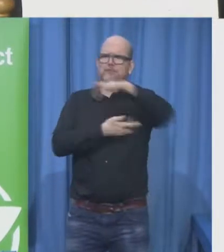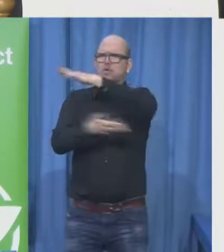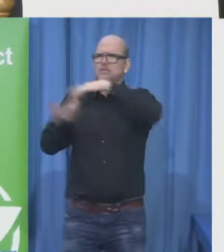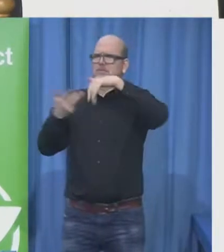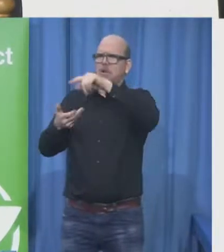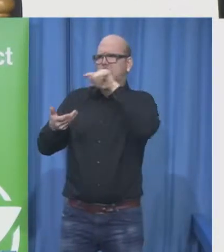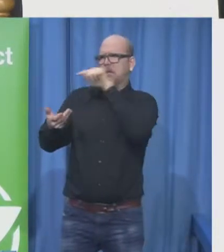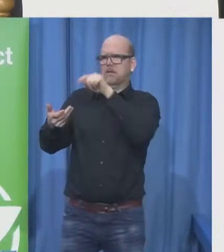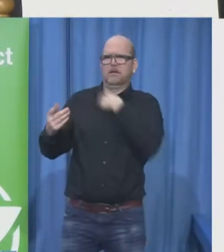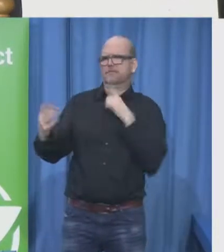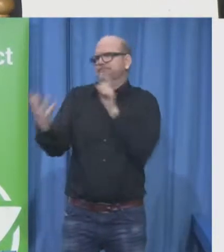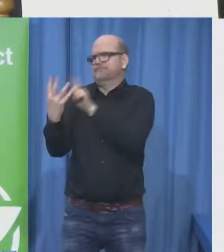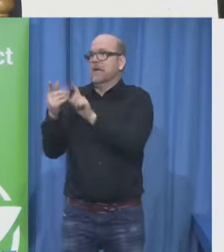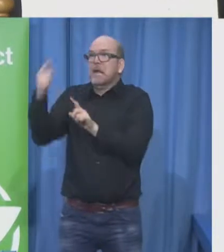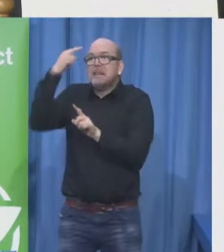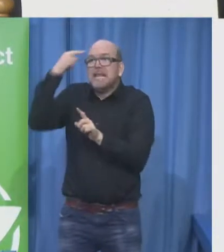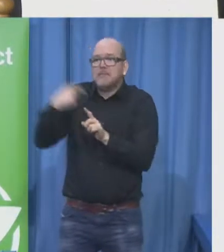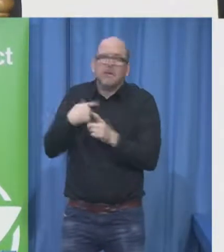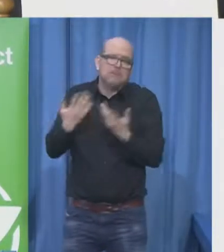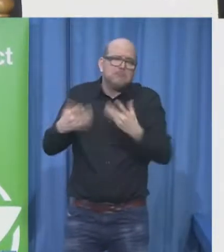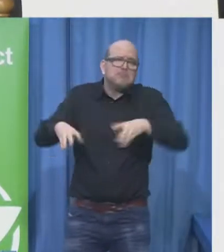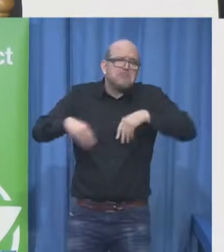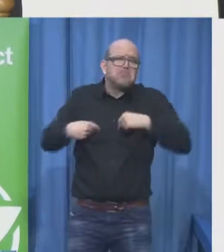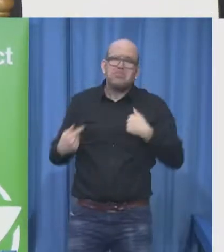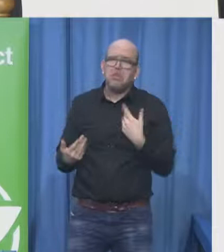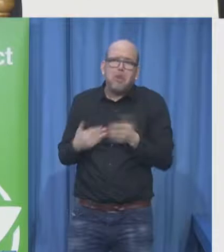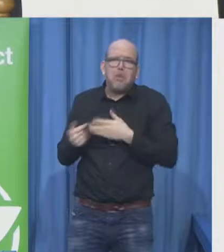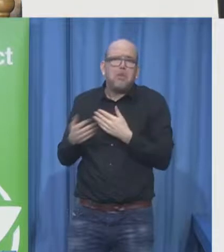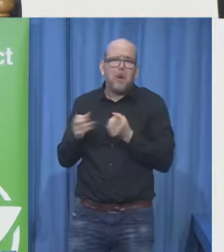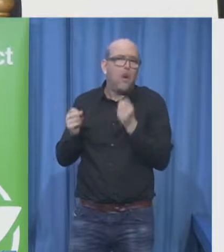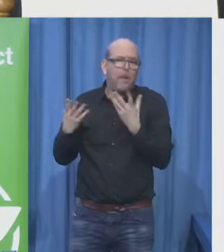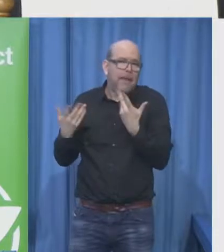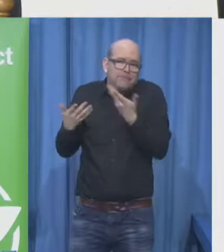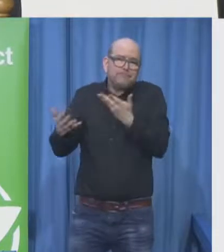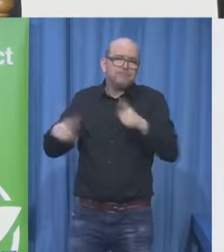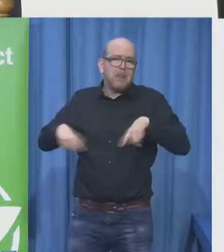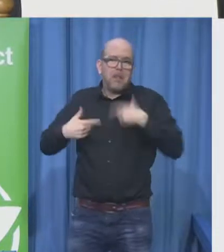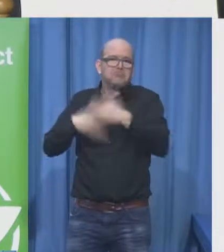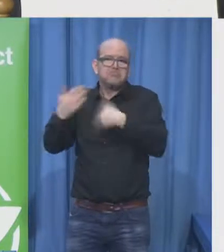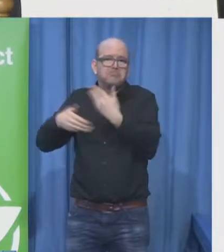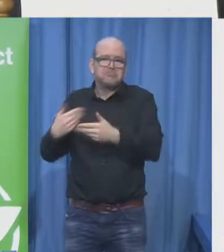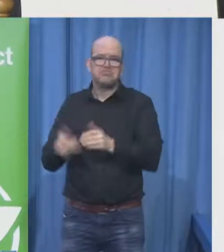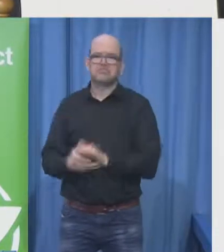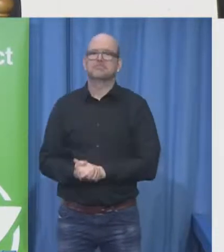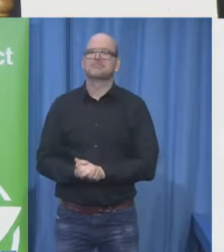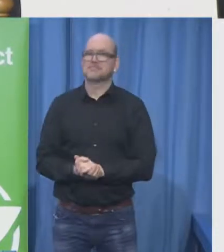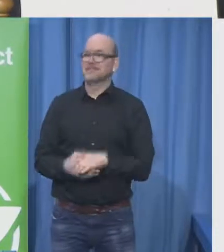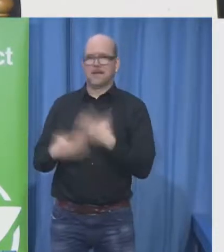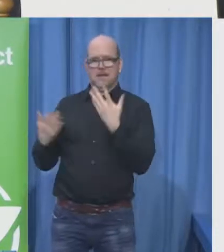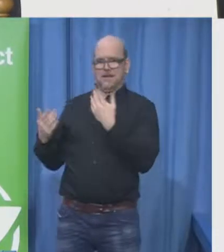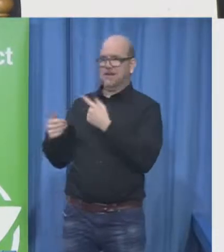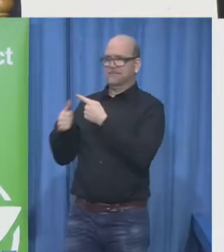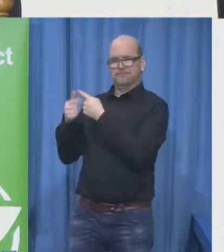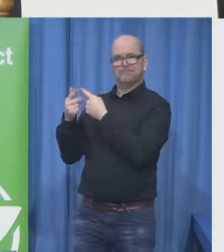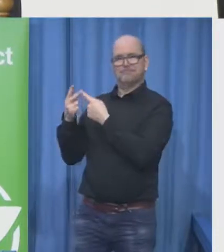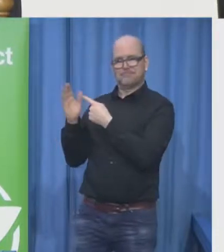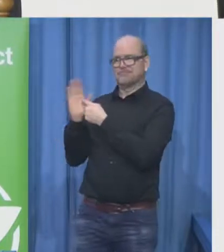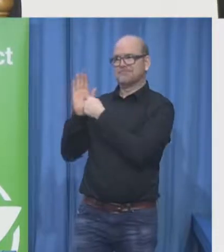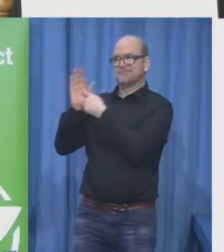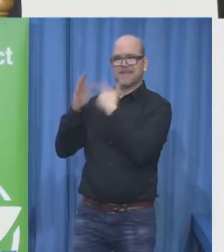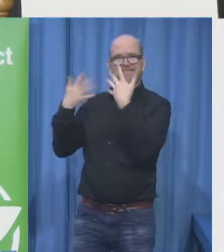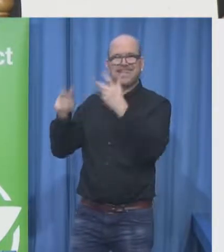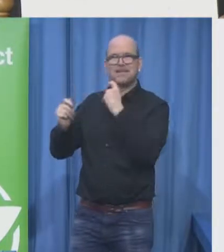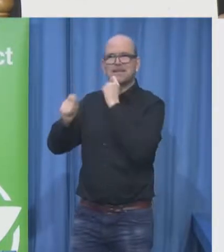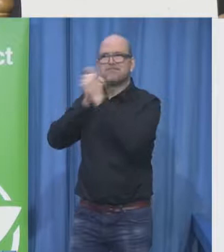look at other people and they see stigmas they decide for themselves what that